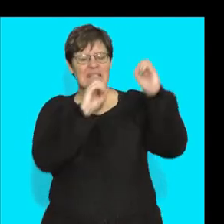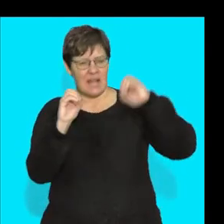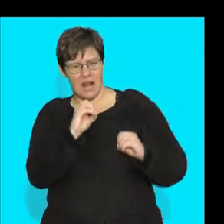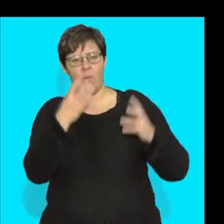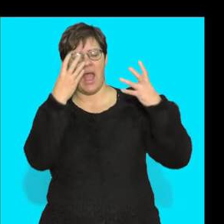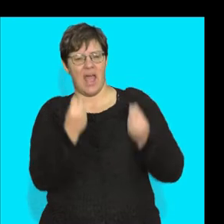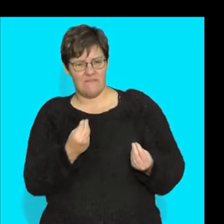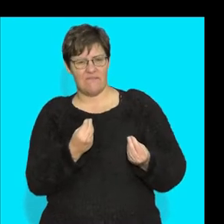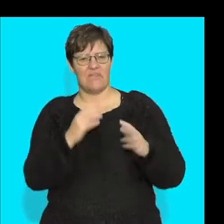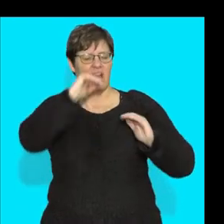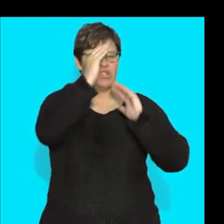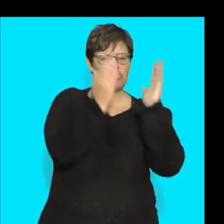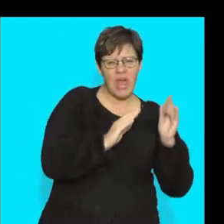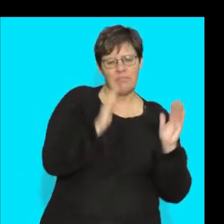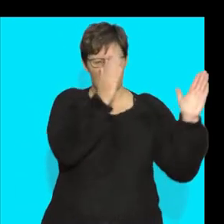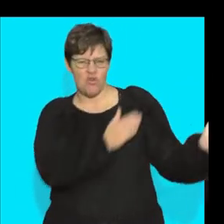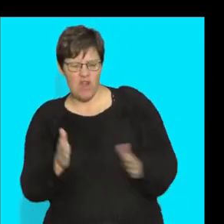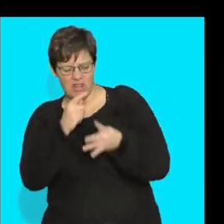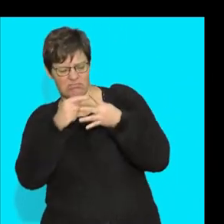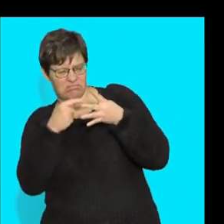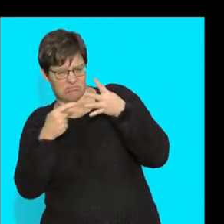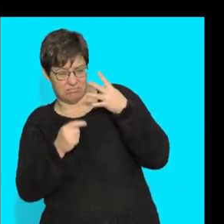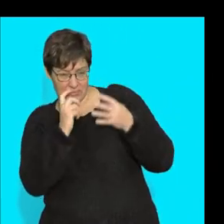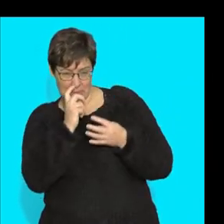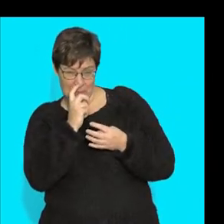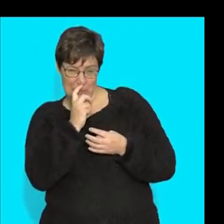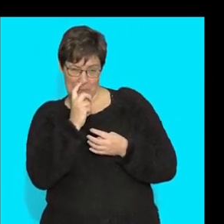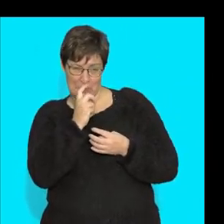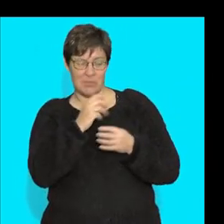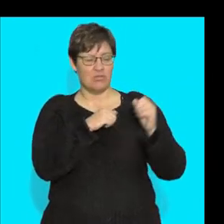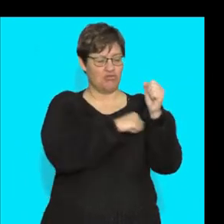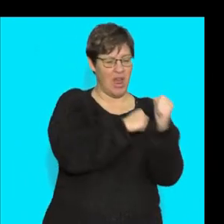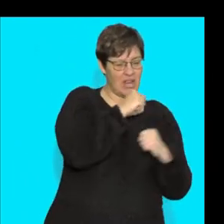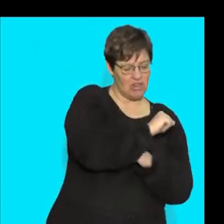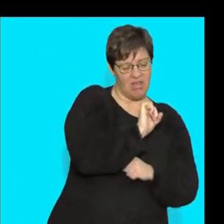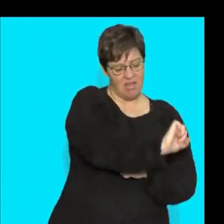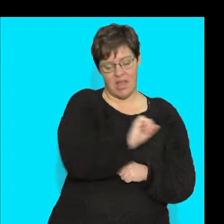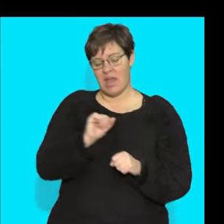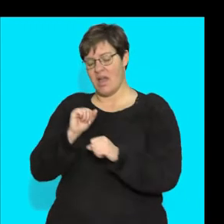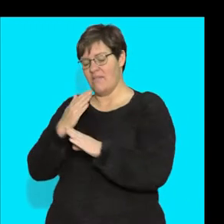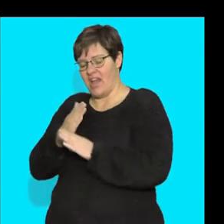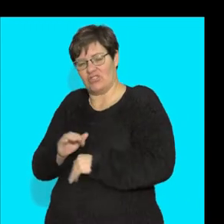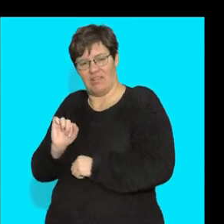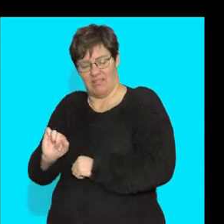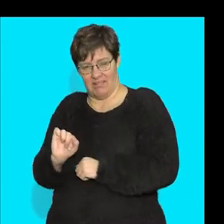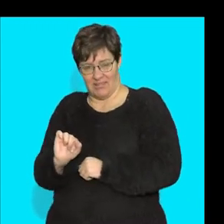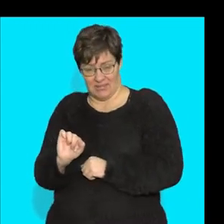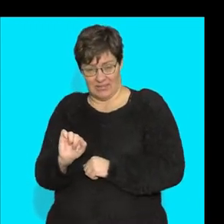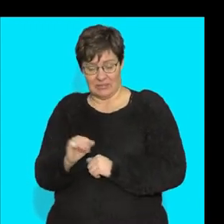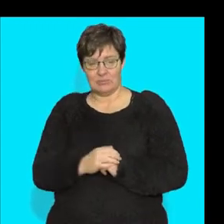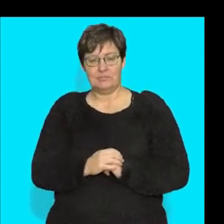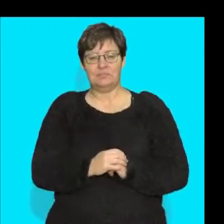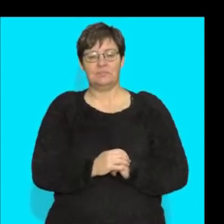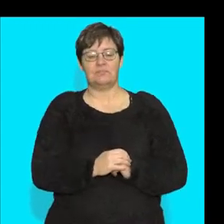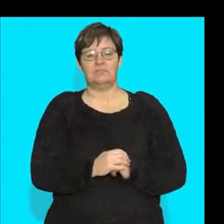we said they had certain kinds of shapes and arrangements and their structure versus their functions. And what we have, look here